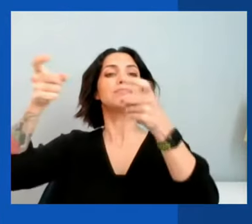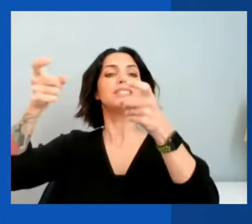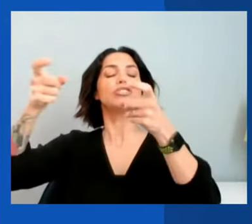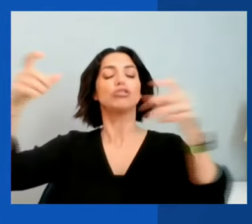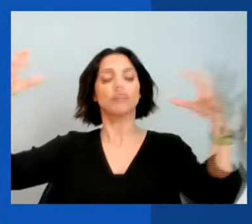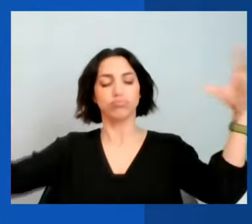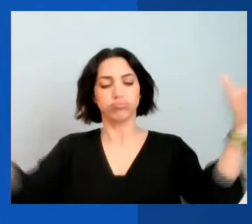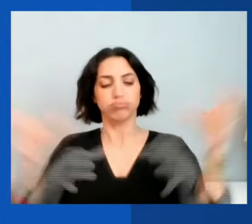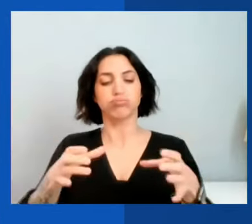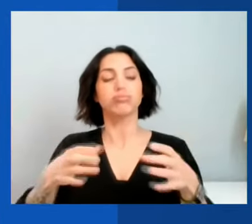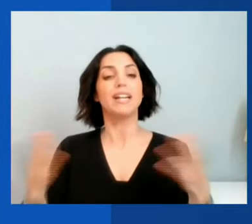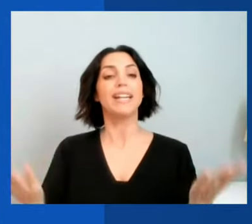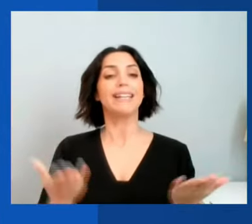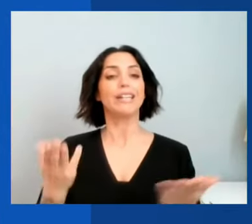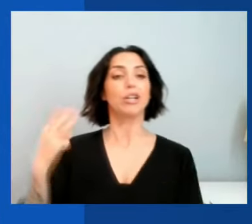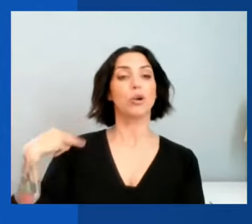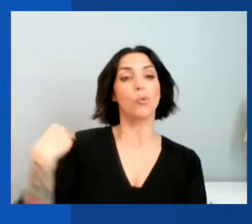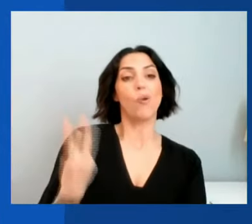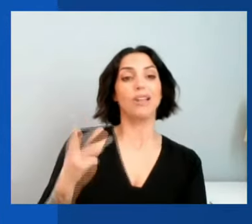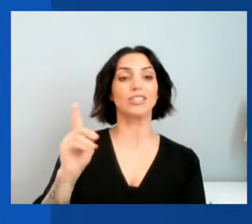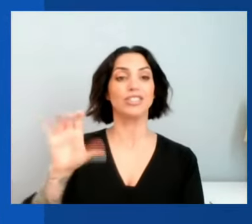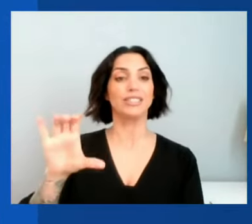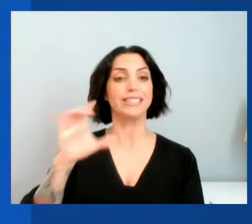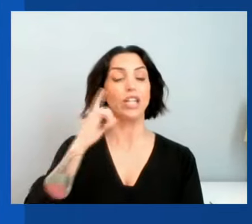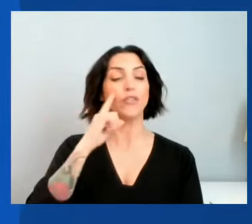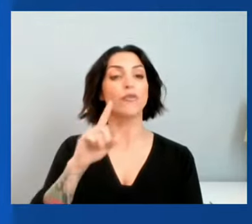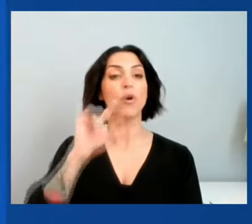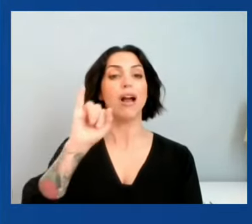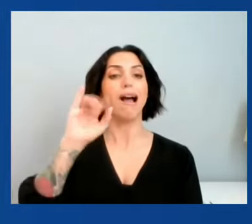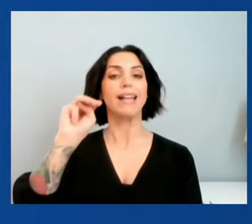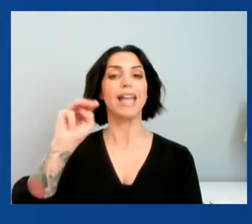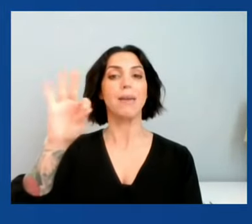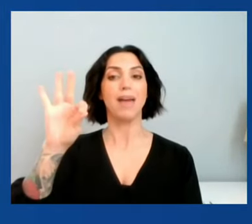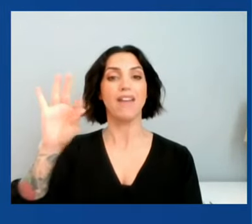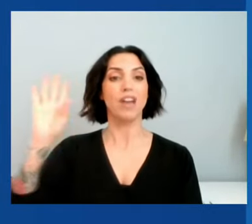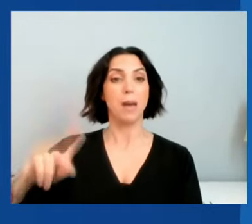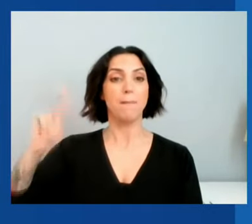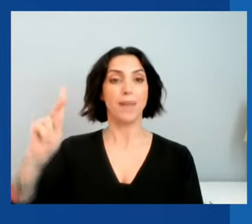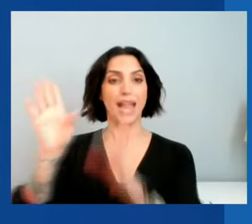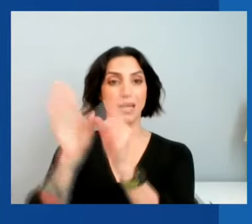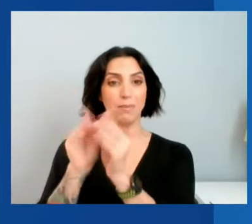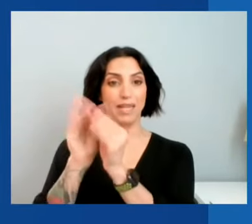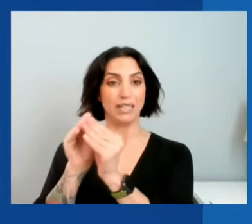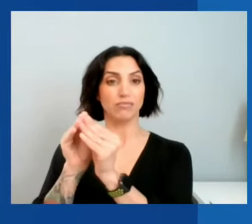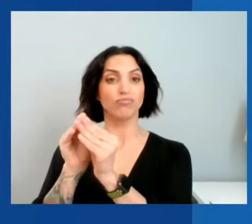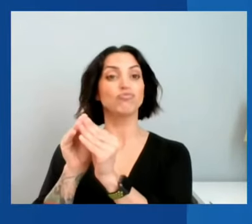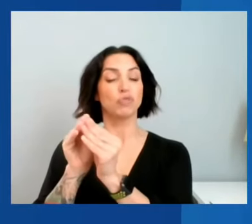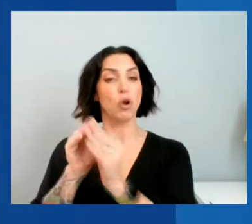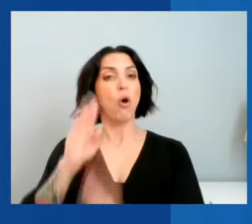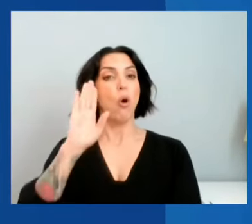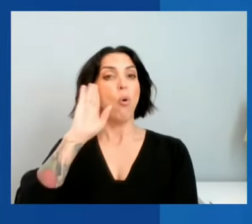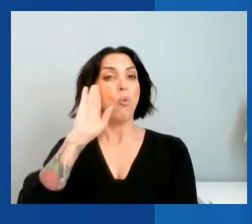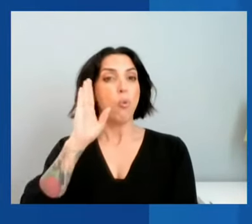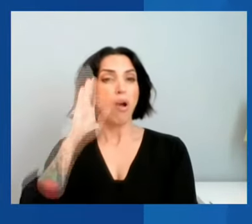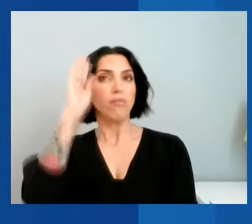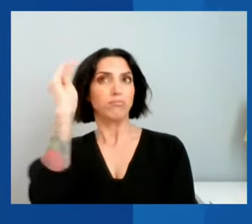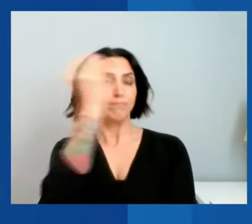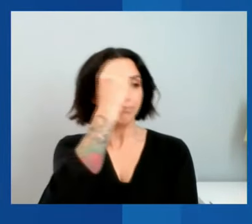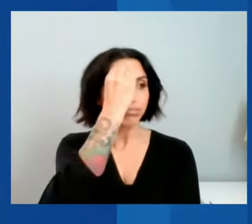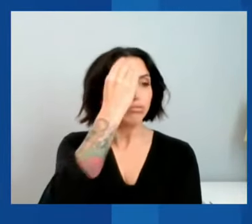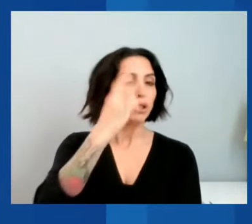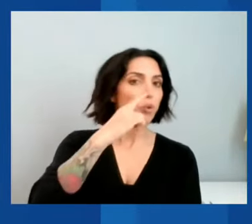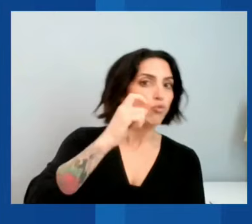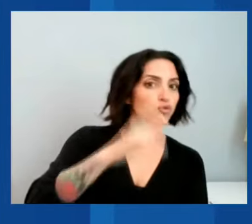for the IMF and World Bank meetings. Russia will be front of mind, but so too will be the pandemic, energy prices,